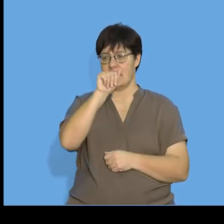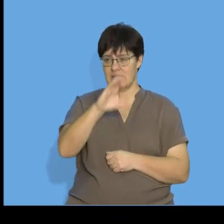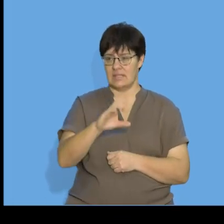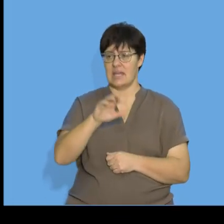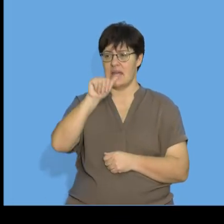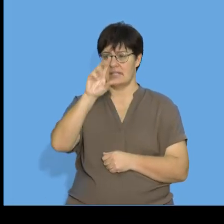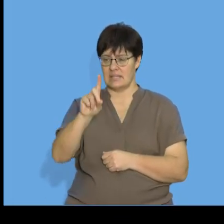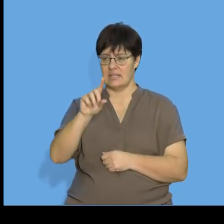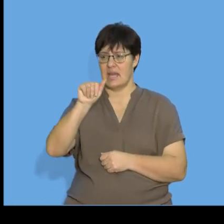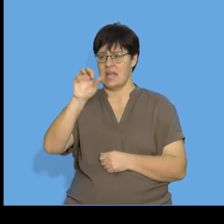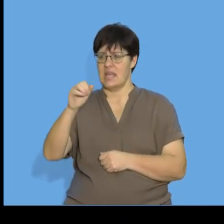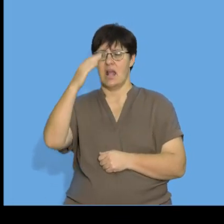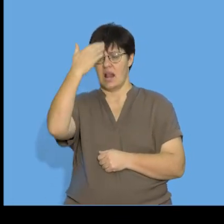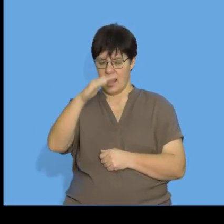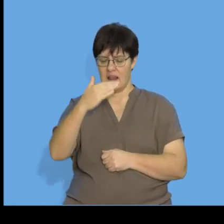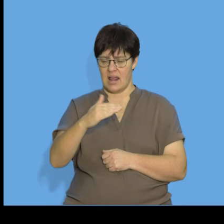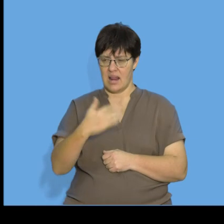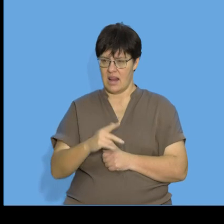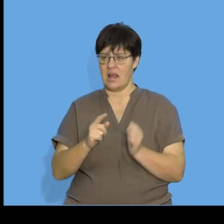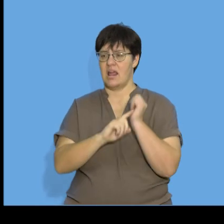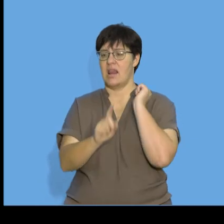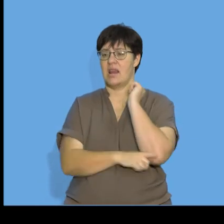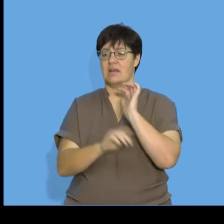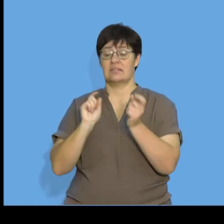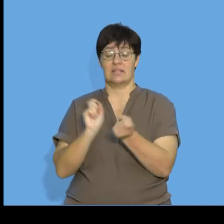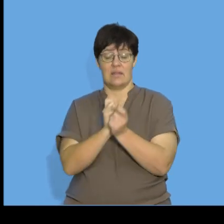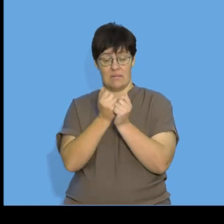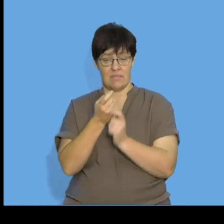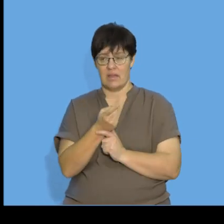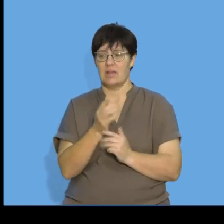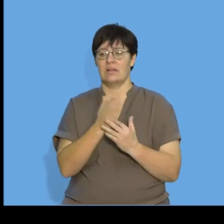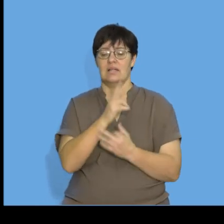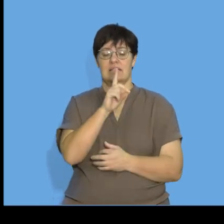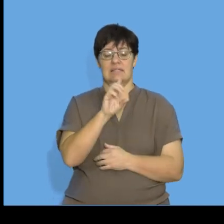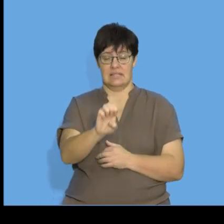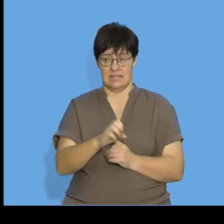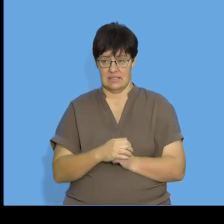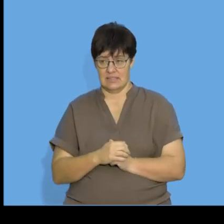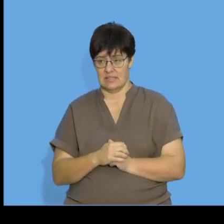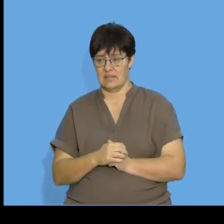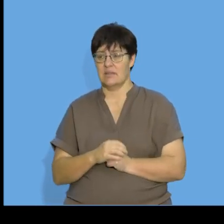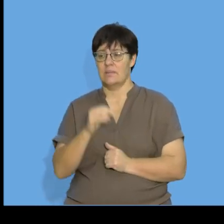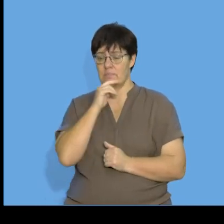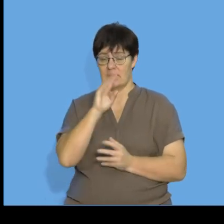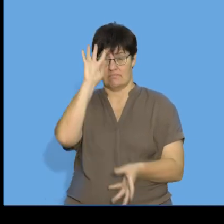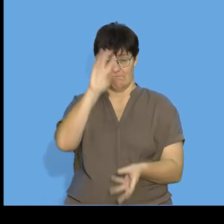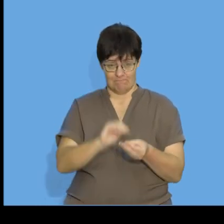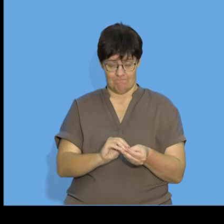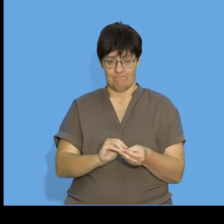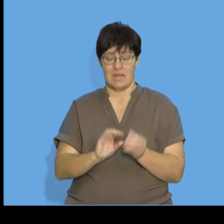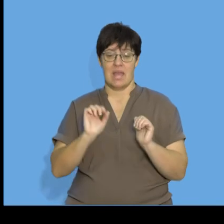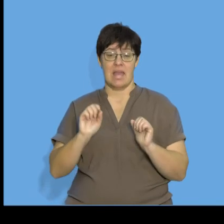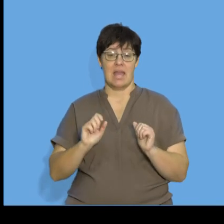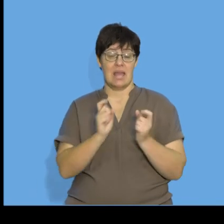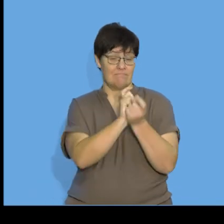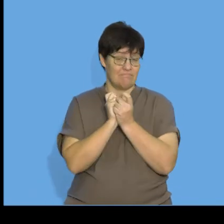D E going on and on and on until you see that the last game is between D and E which means that